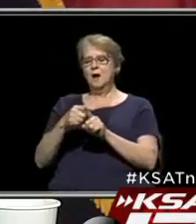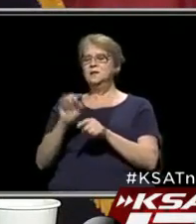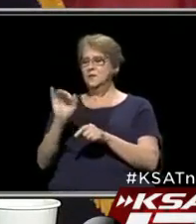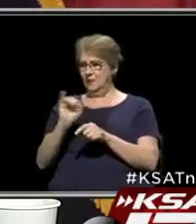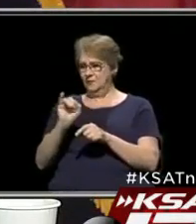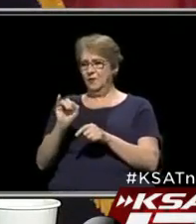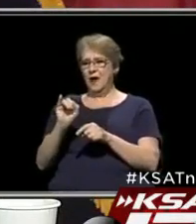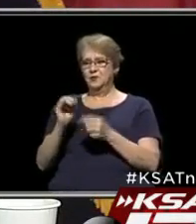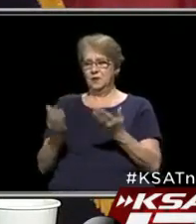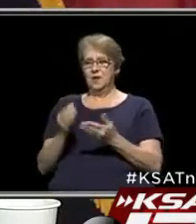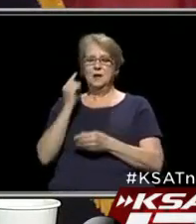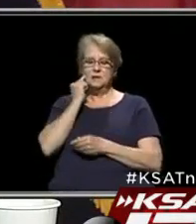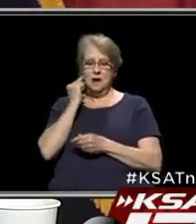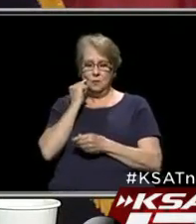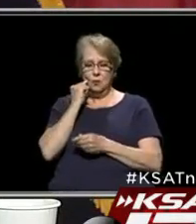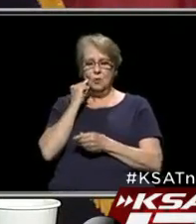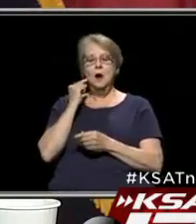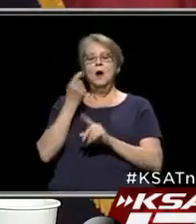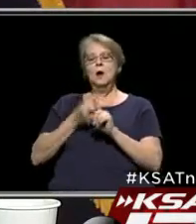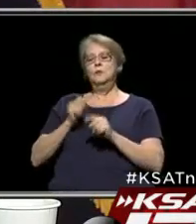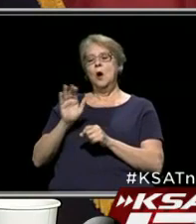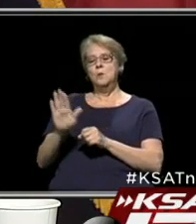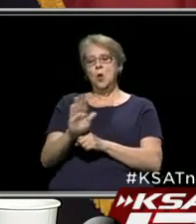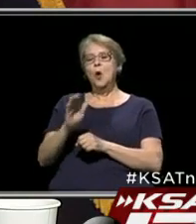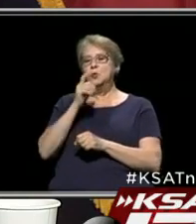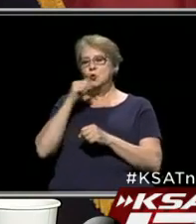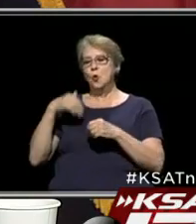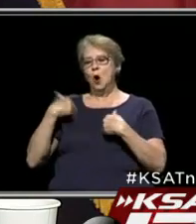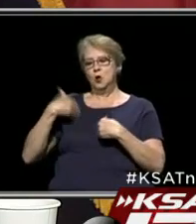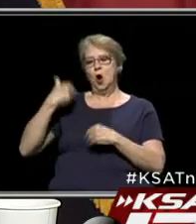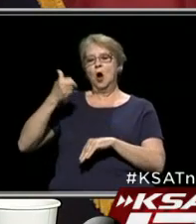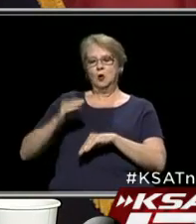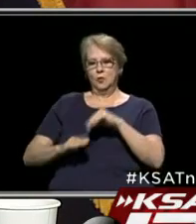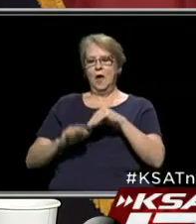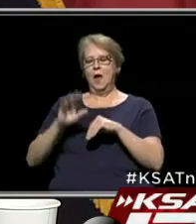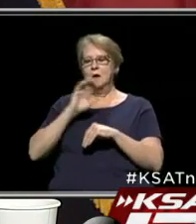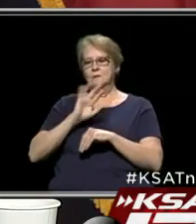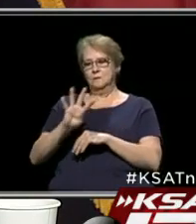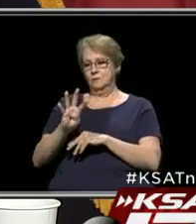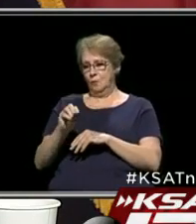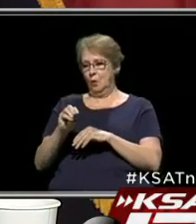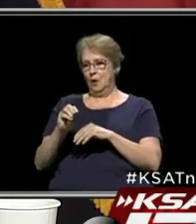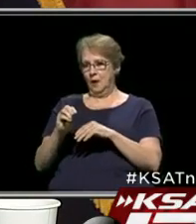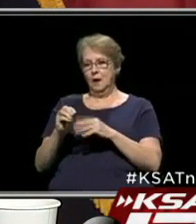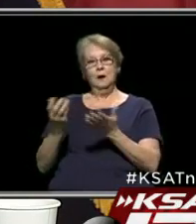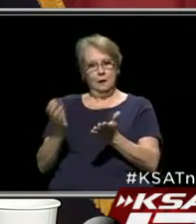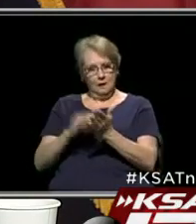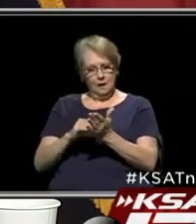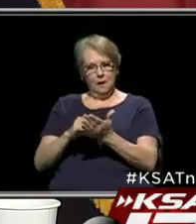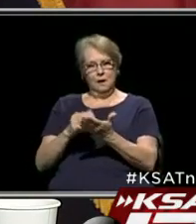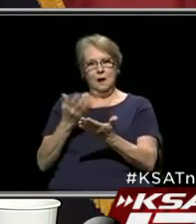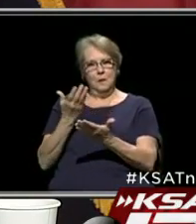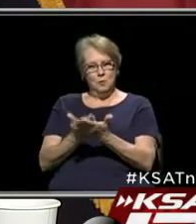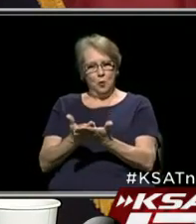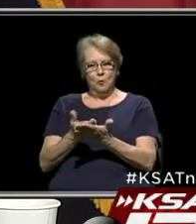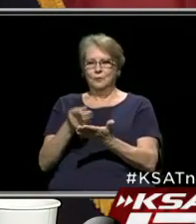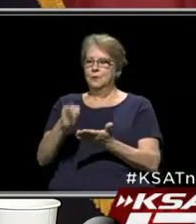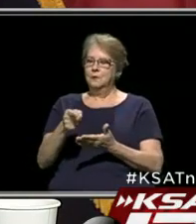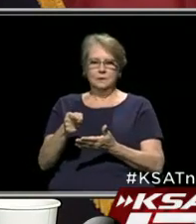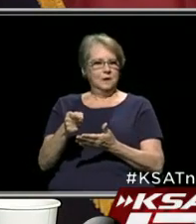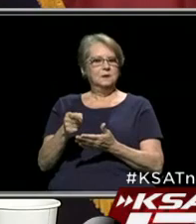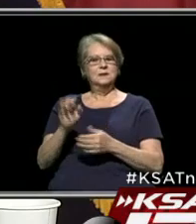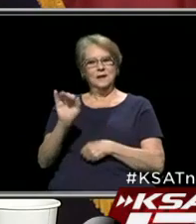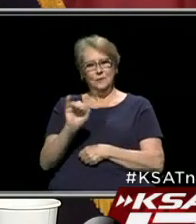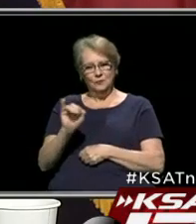San Antonio are of those who are younger than 40 years old. So this proves again, once again, that